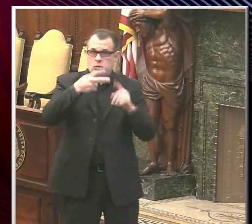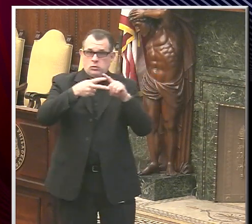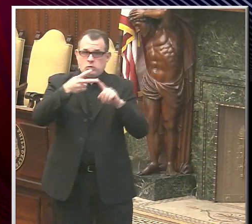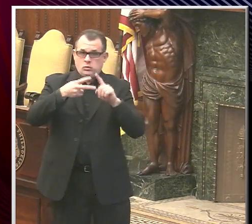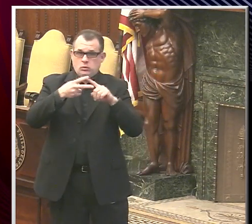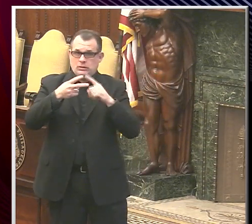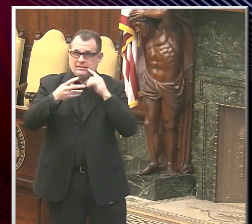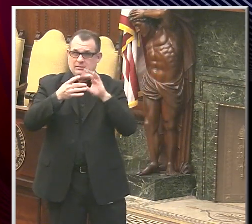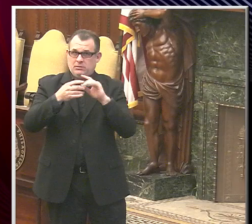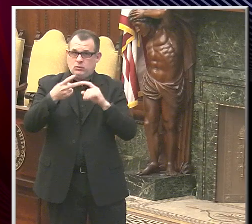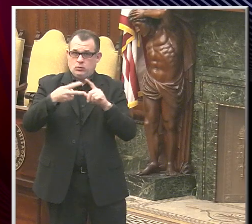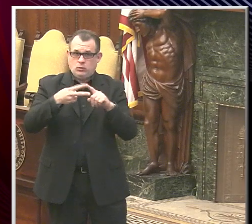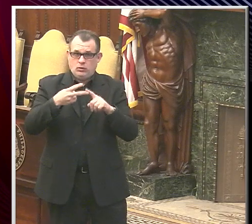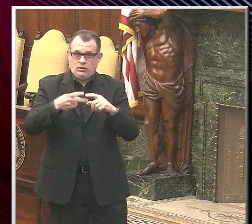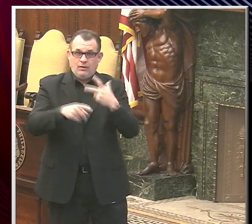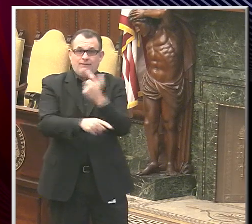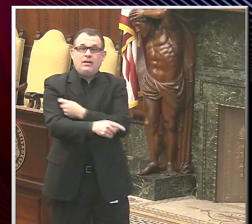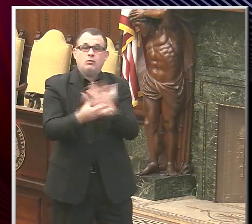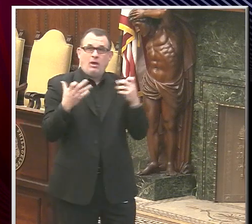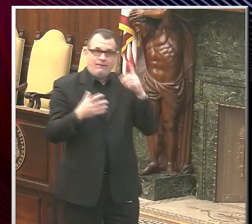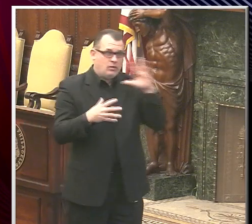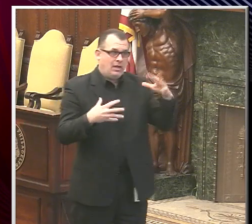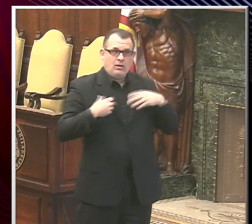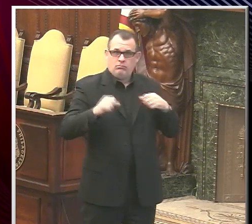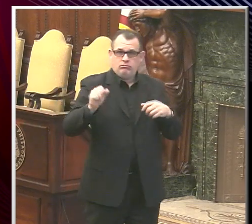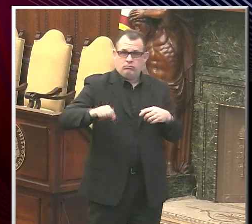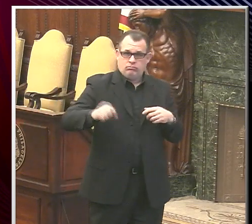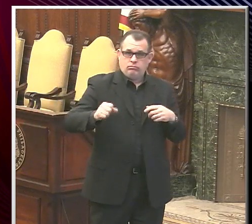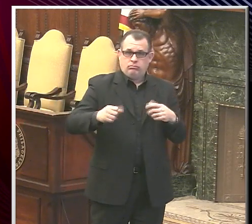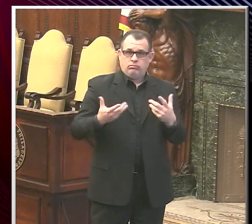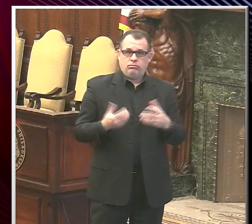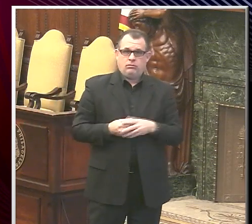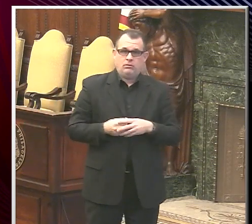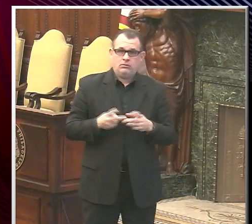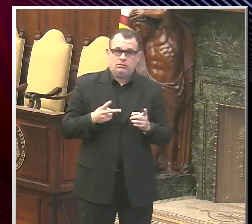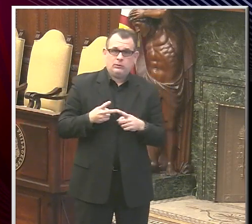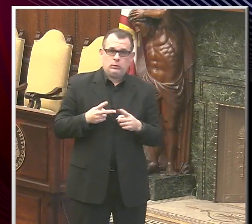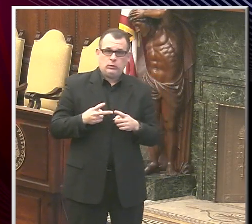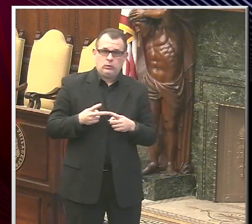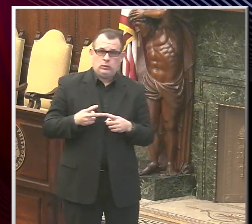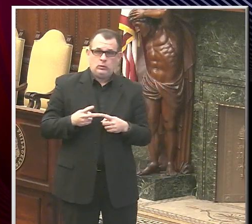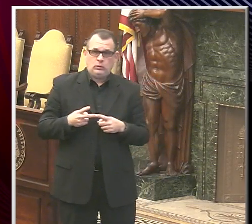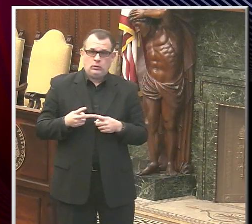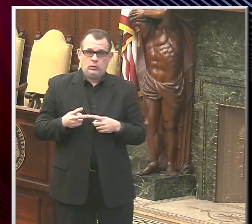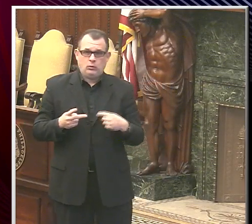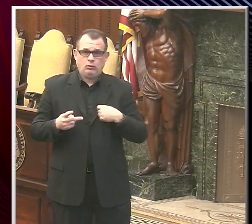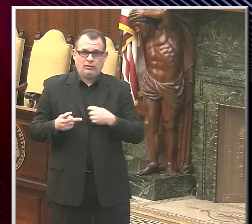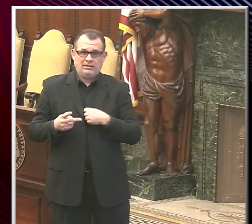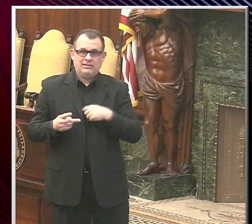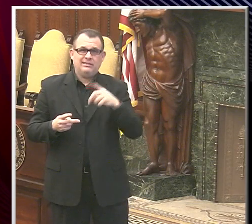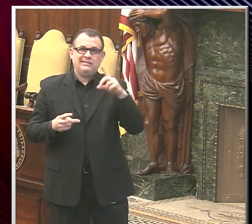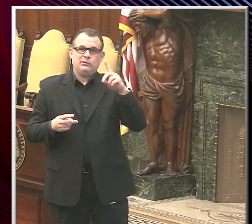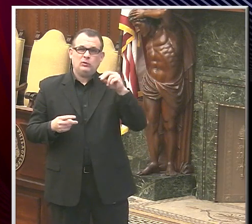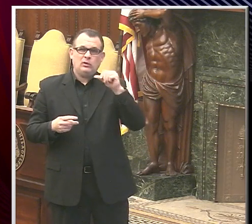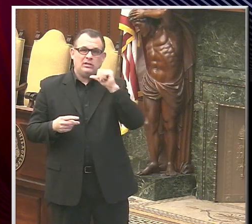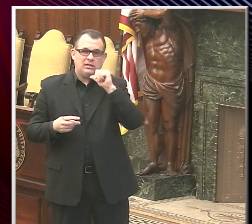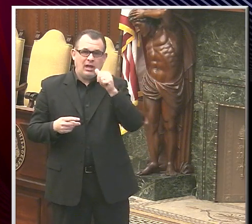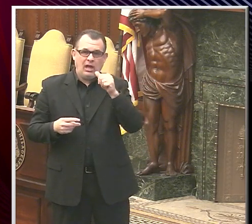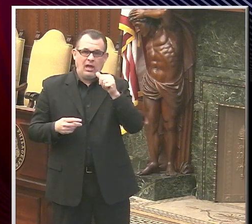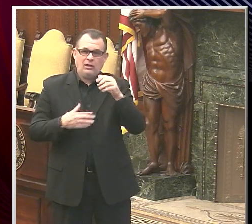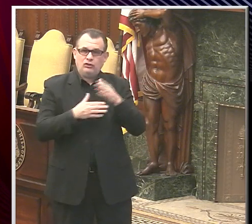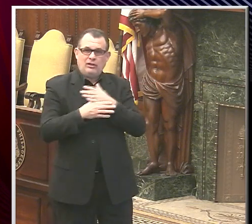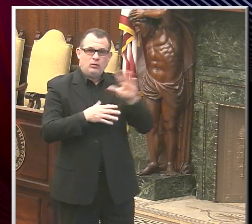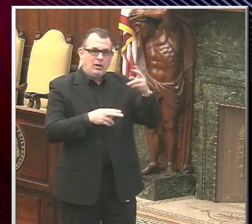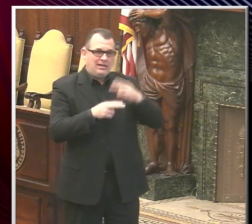we really want you to be vaccinated for your health and the health in the community. Number two, we do not and will not share your name with ICE.